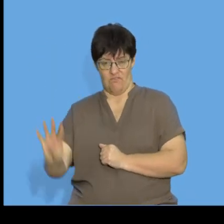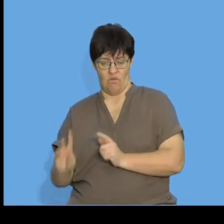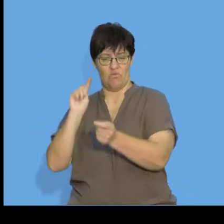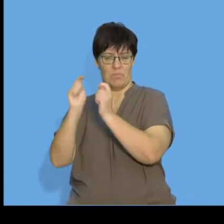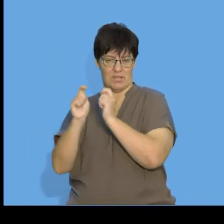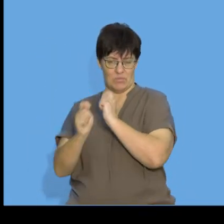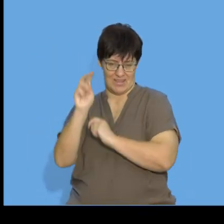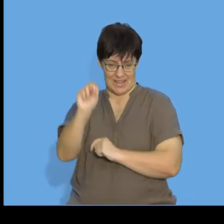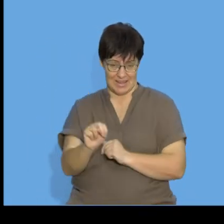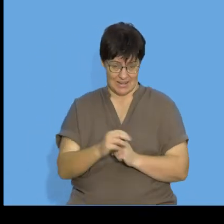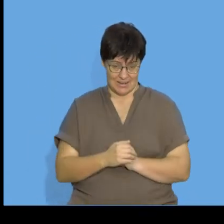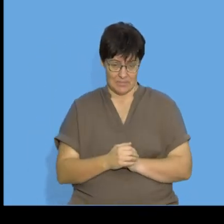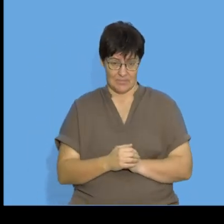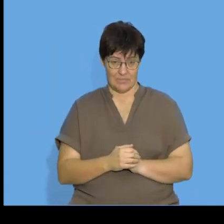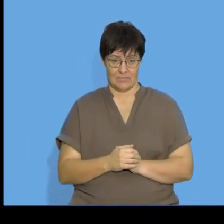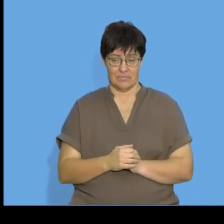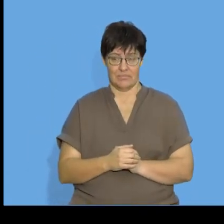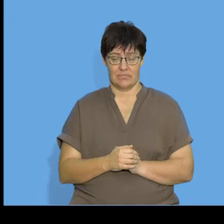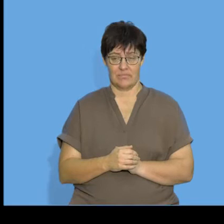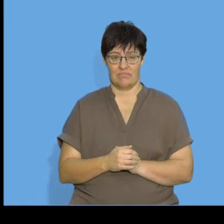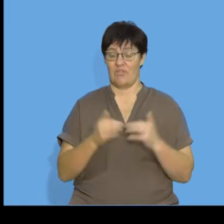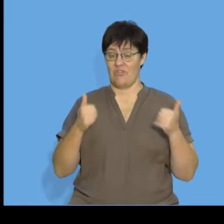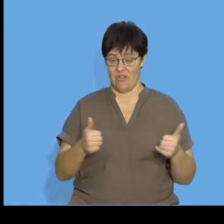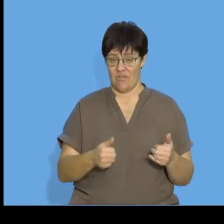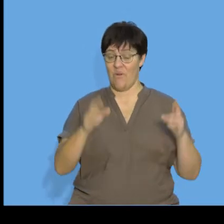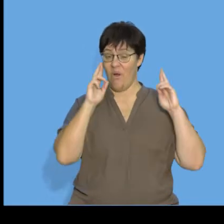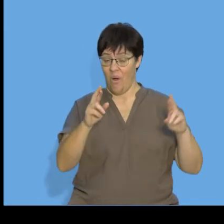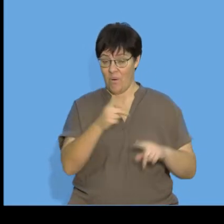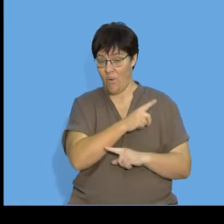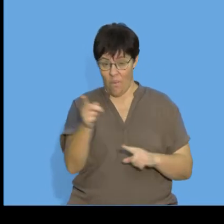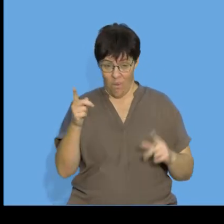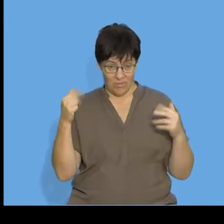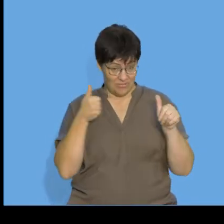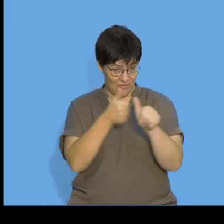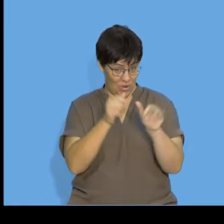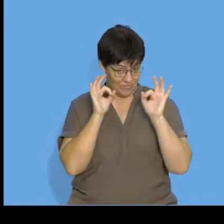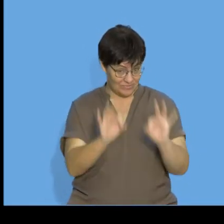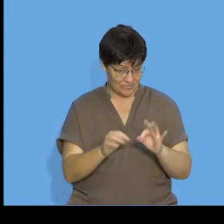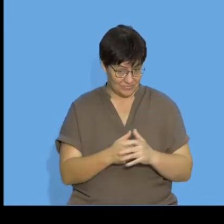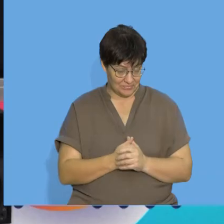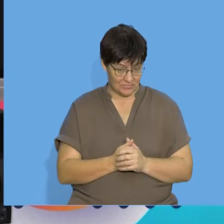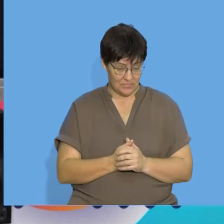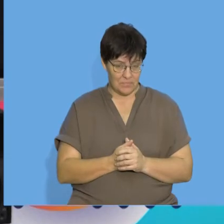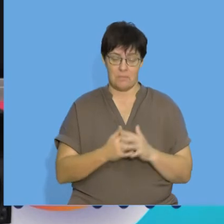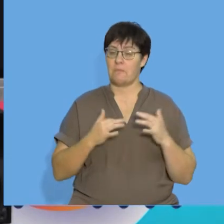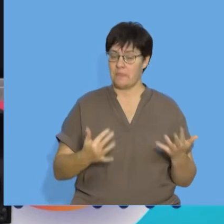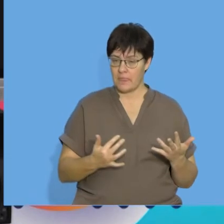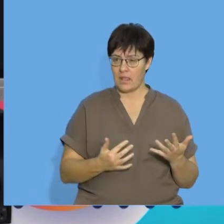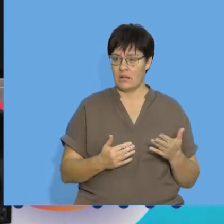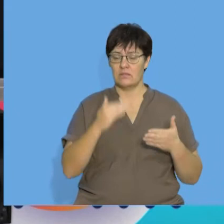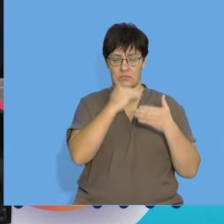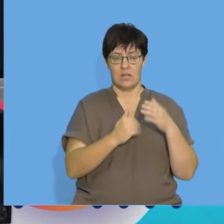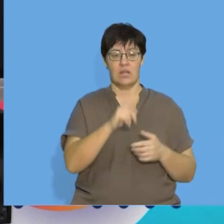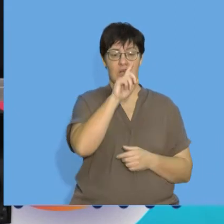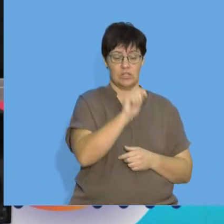and N is equal to four. Great. So I'm hoping that everyone is still with me so far. So I've